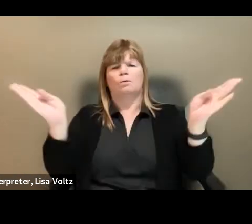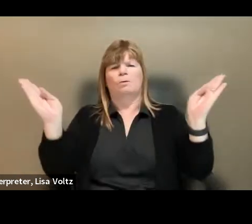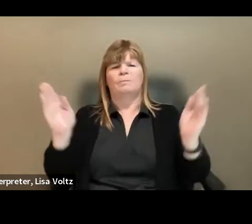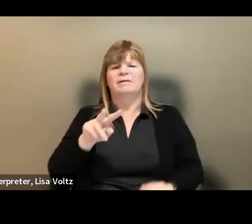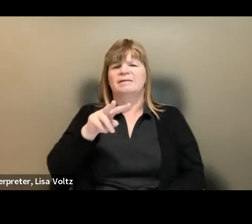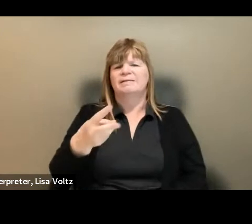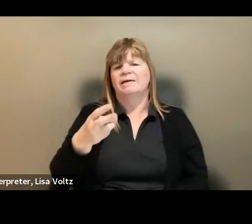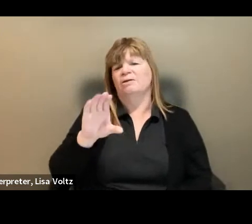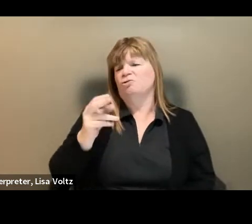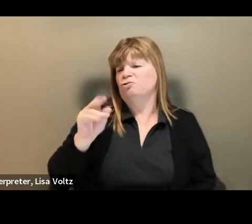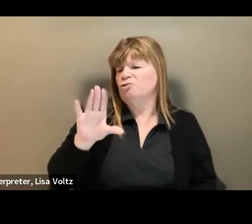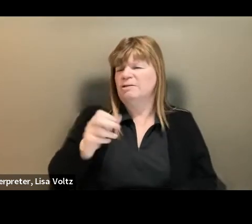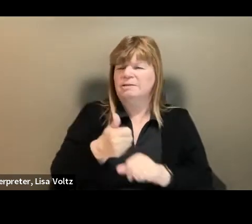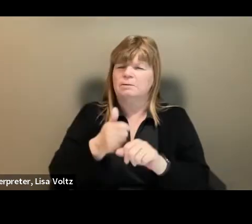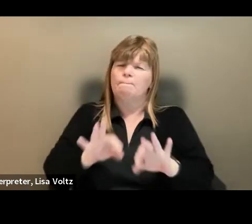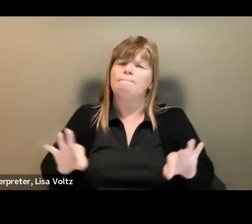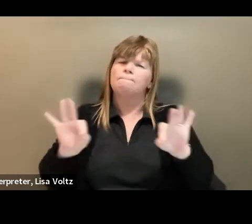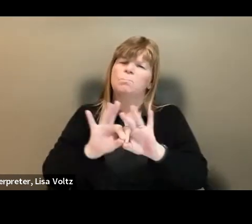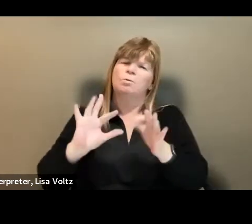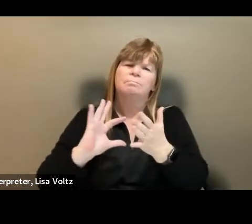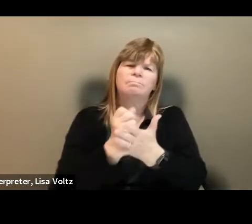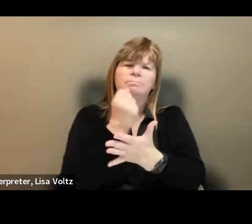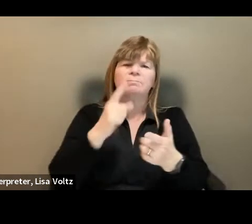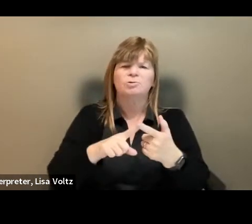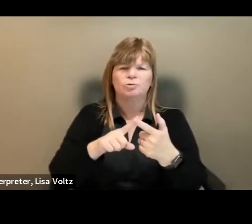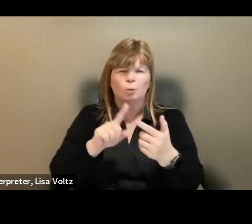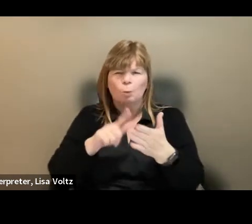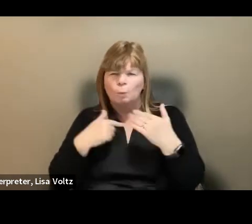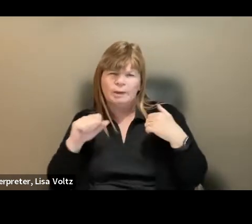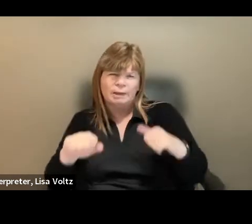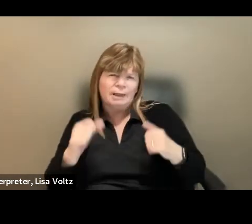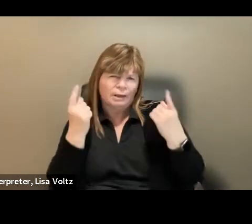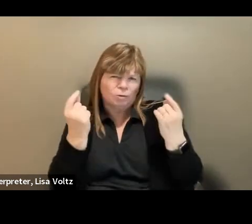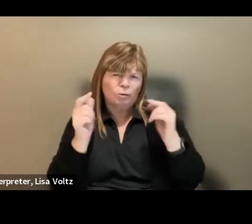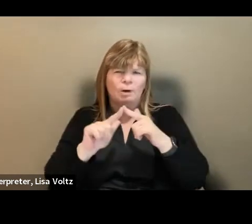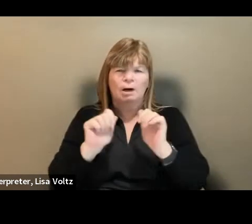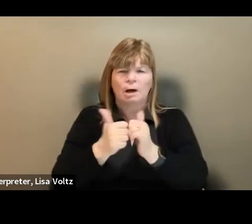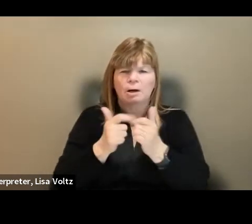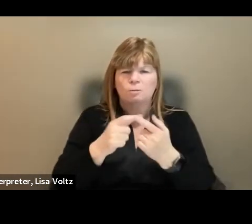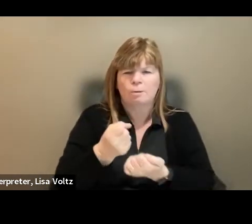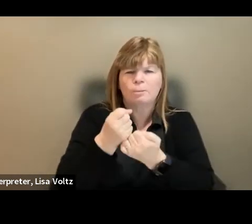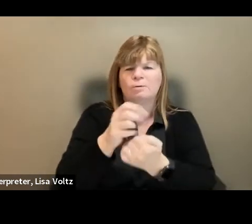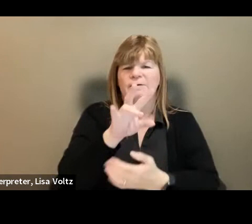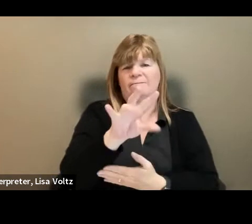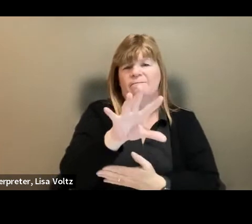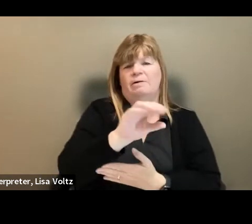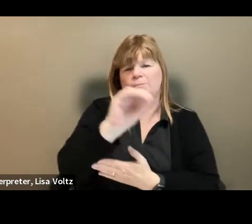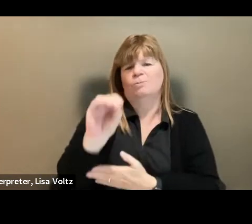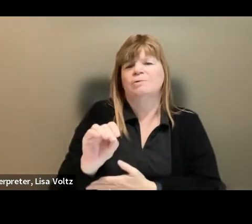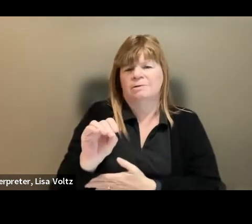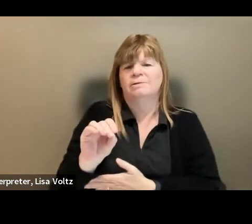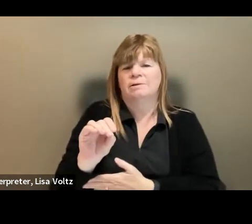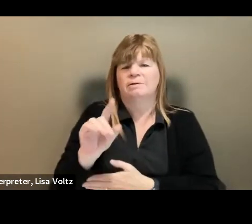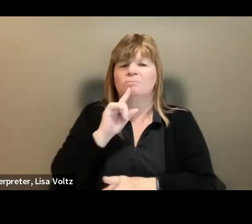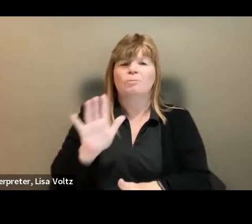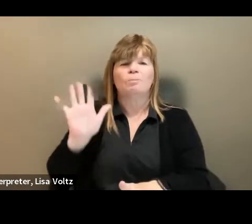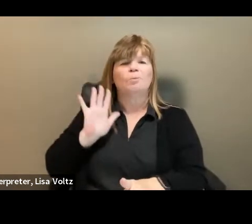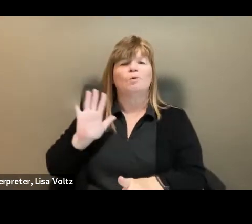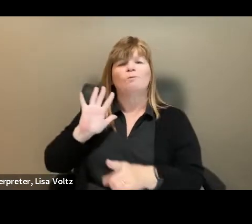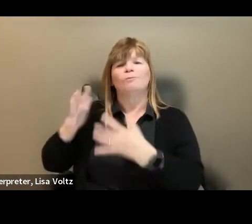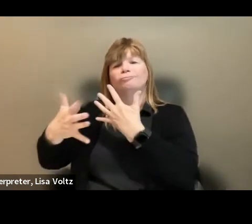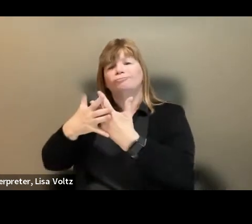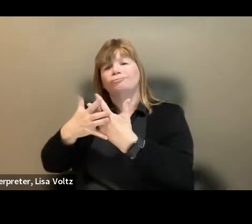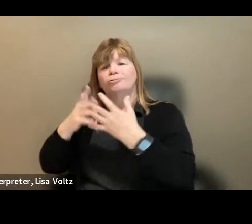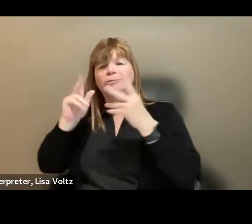is an important time to address the actions we can take to support the 75% of formerly incarcerated